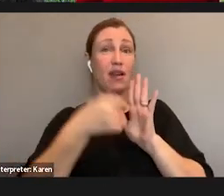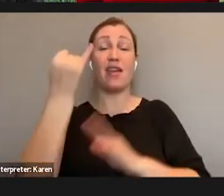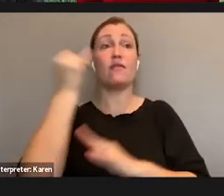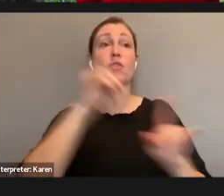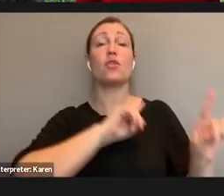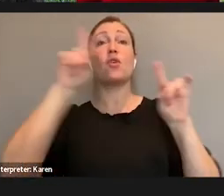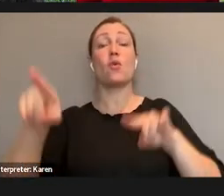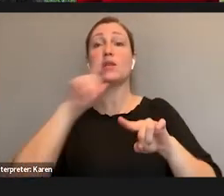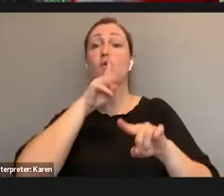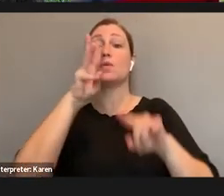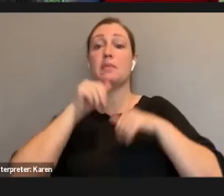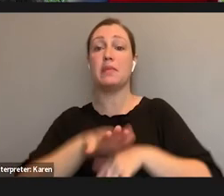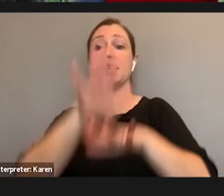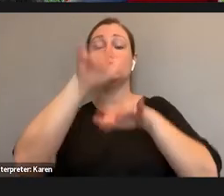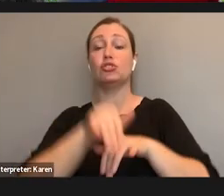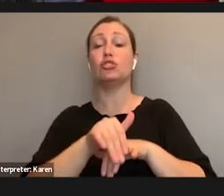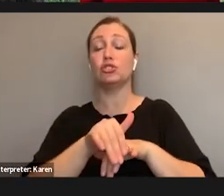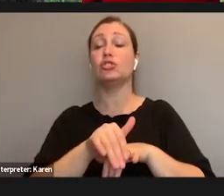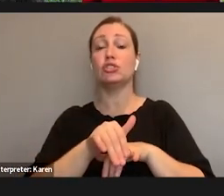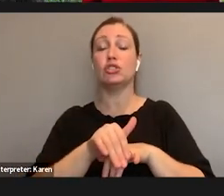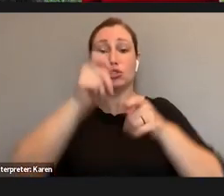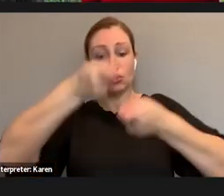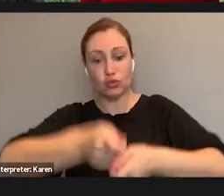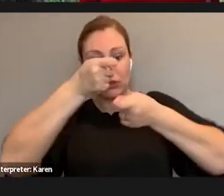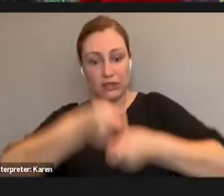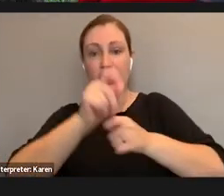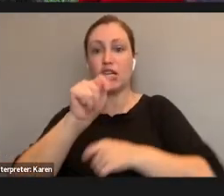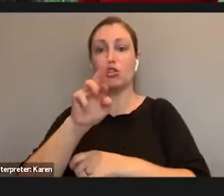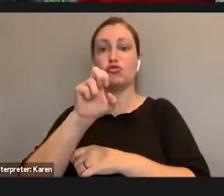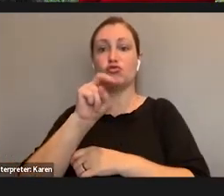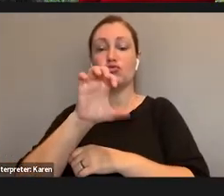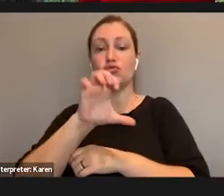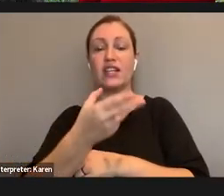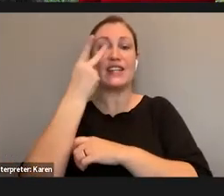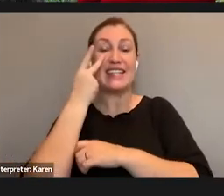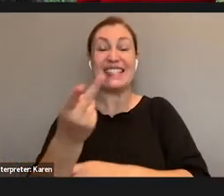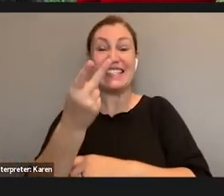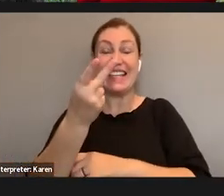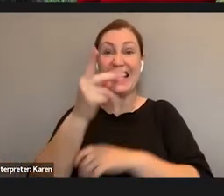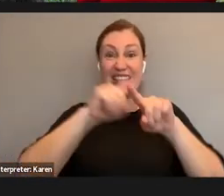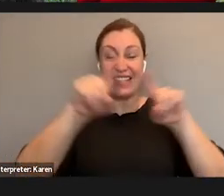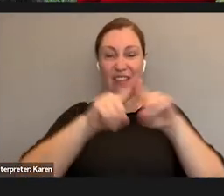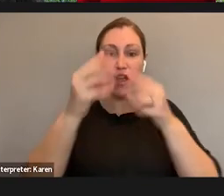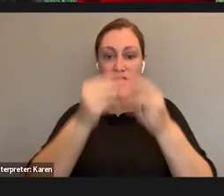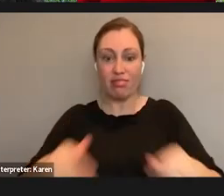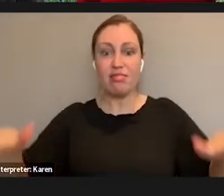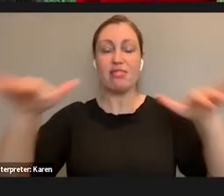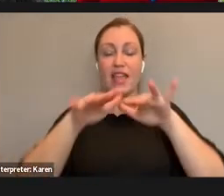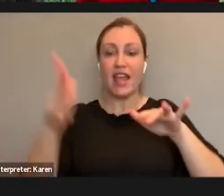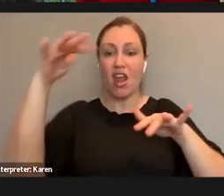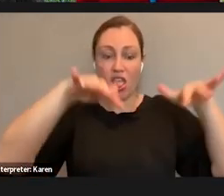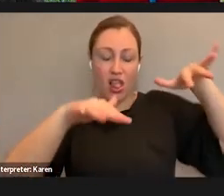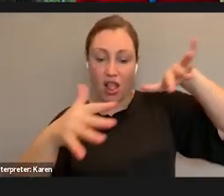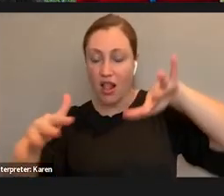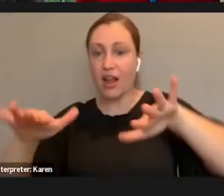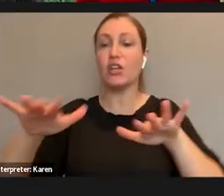to the beach to dig a trench and look at the stratigraphy, you don't have to have